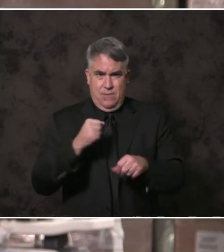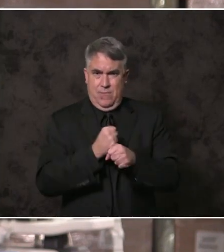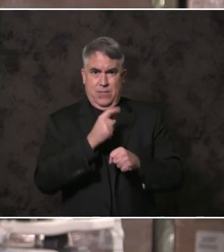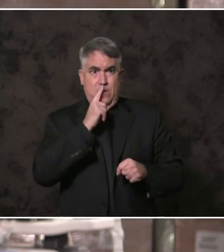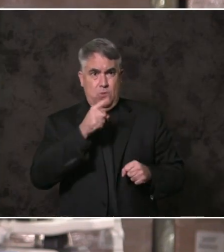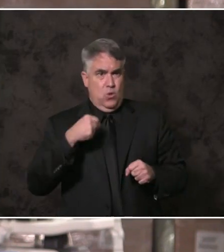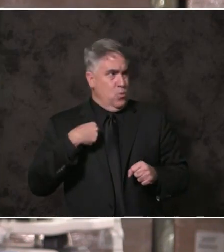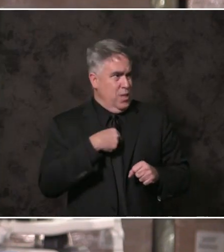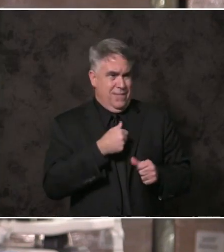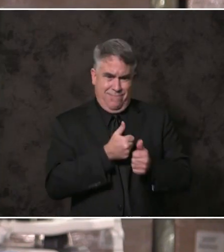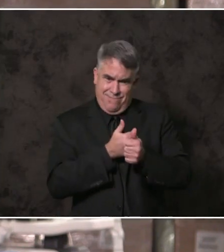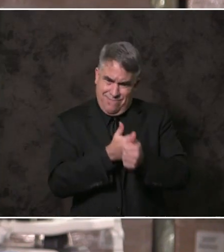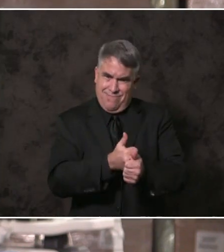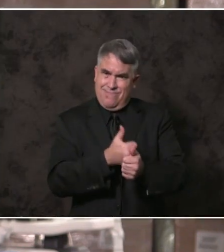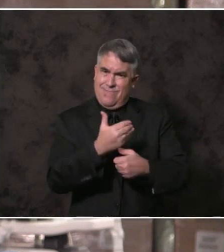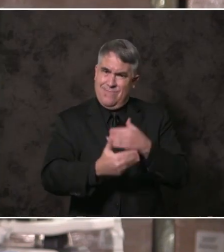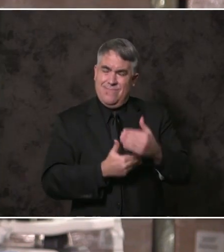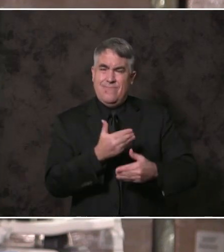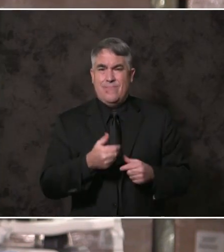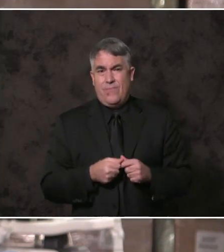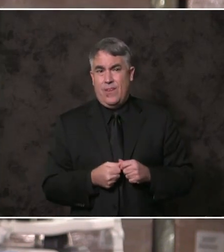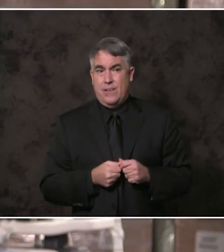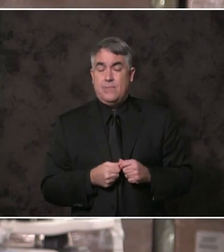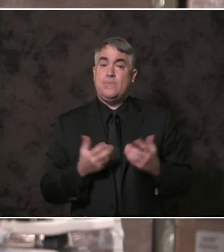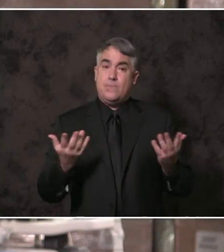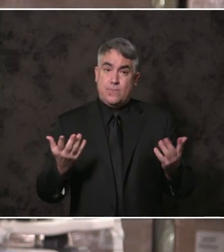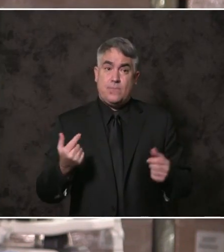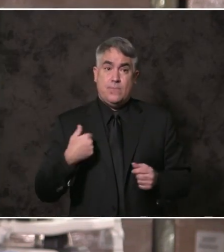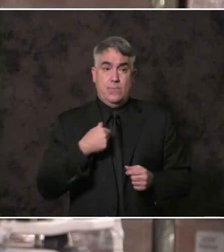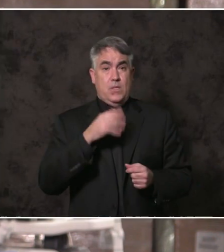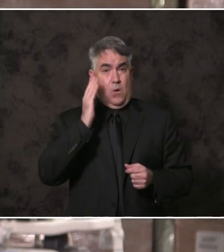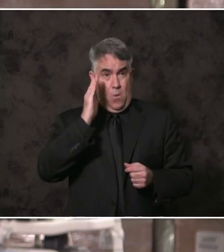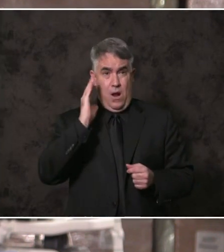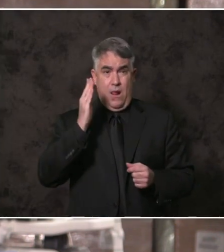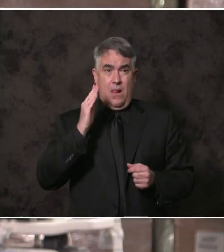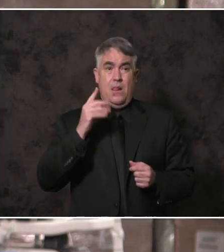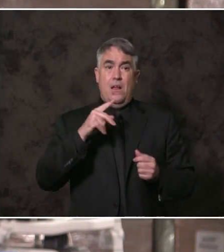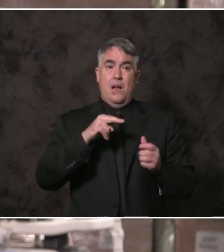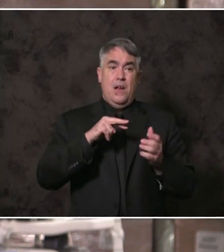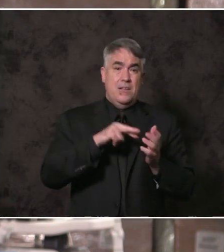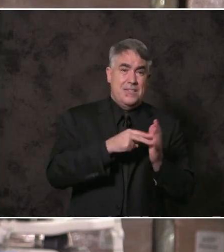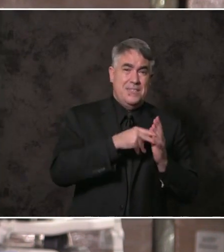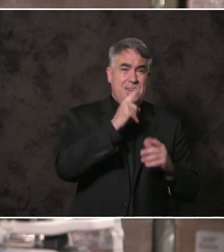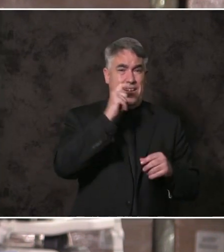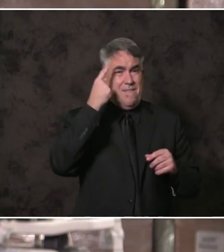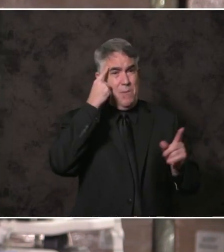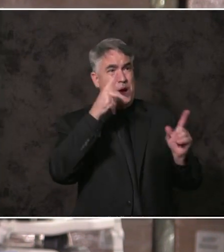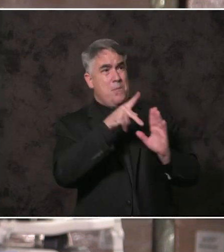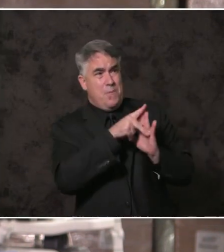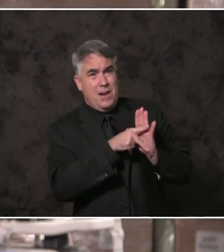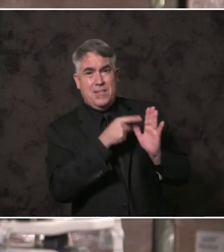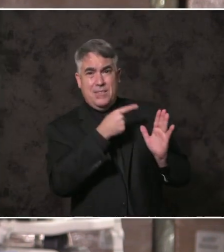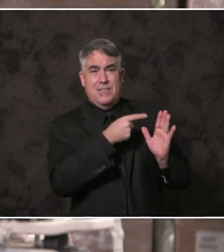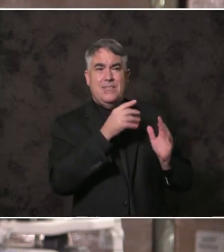policies created these racial inequities. And it will take intentional government policies to change them.